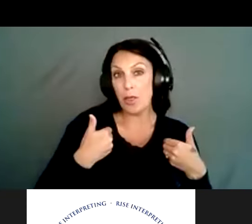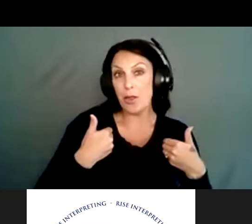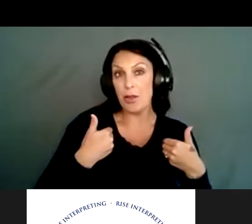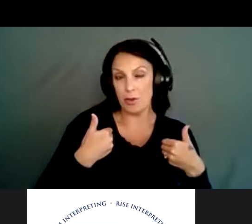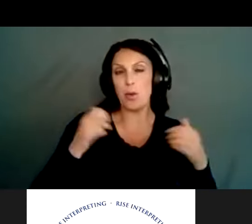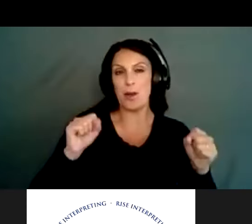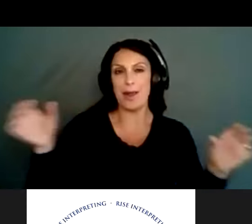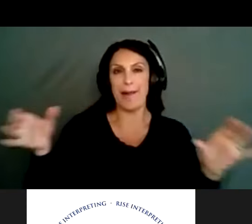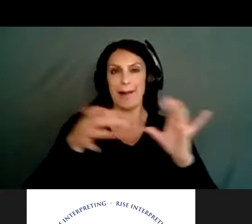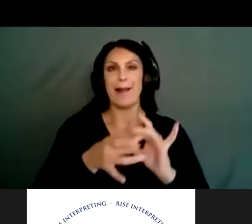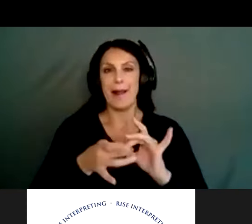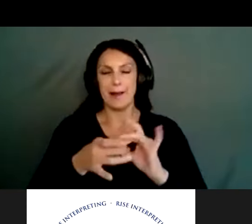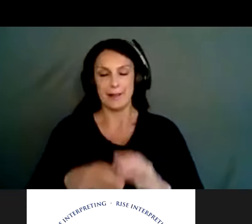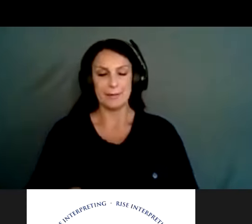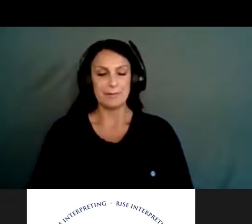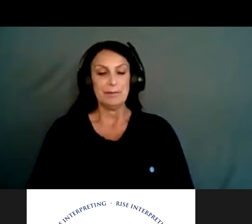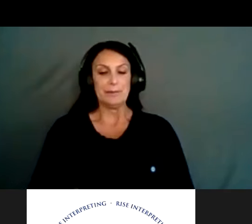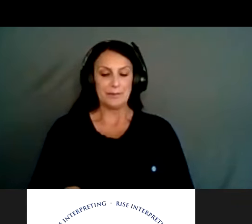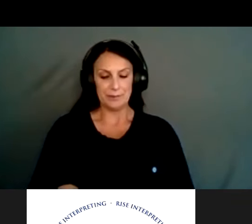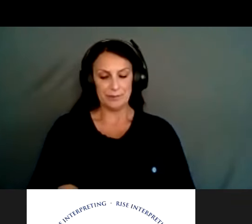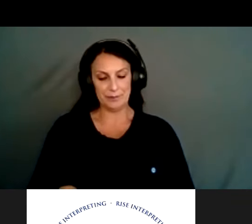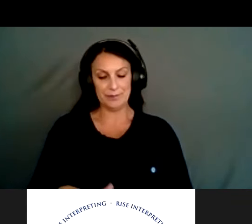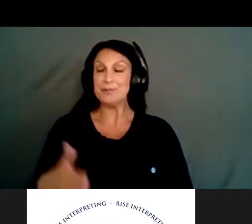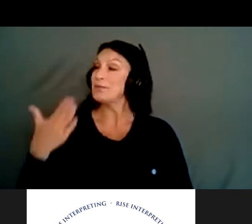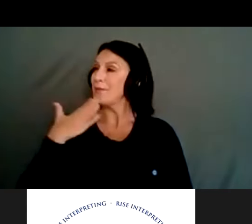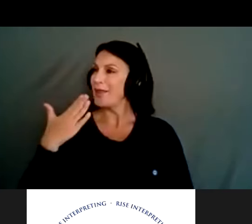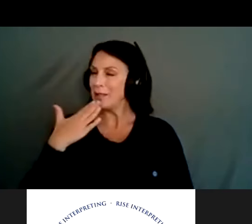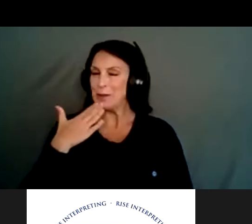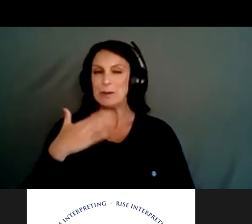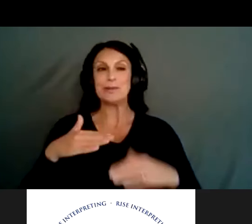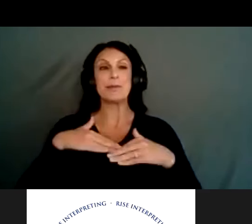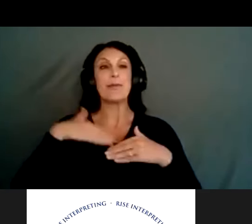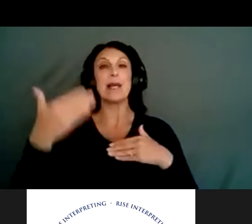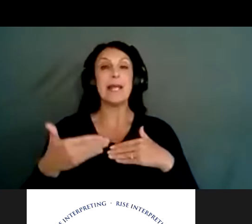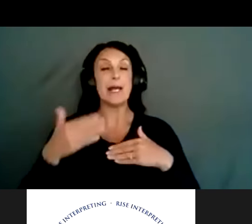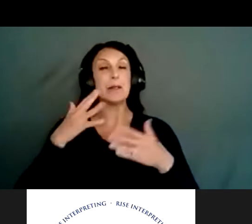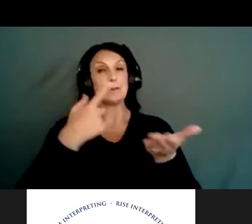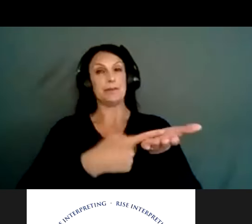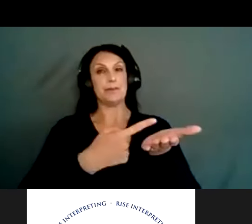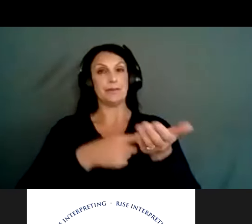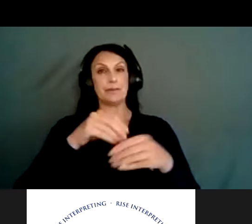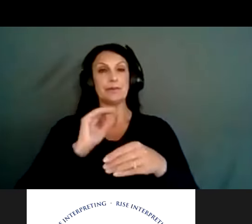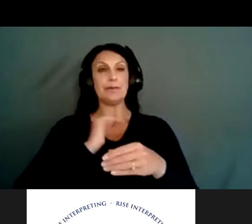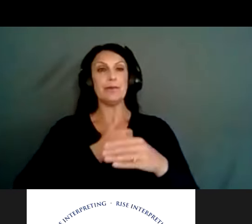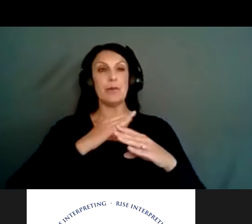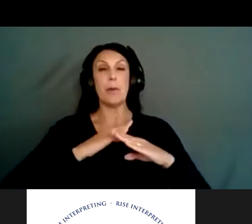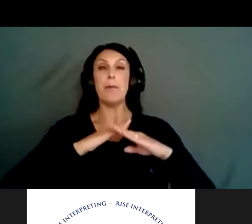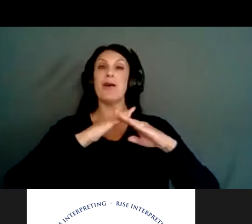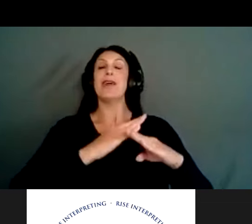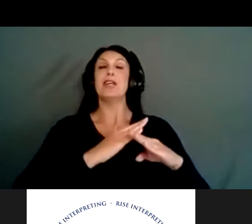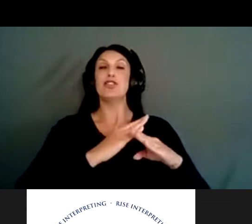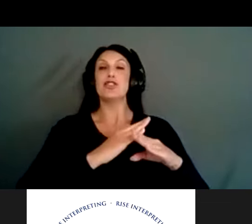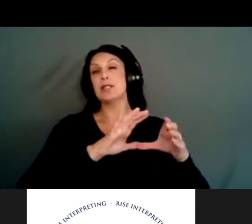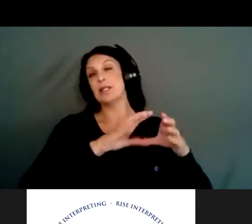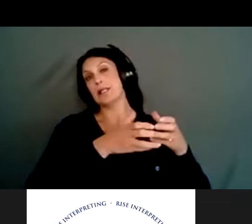All right. Terrific. Thanks for that update. So next we're going to move and talk about in our prevention subcommittee, they've actually broken